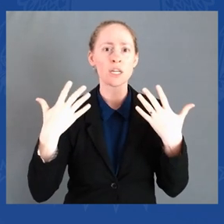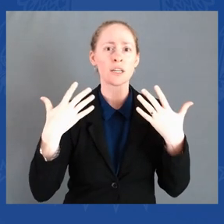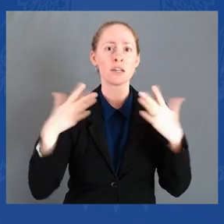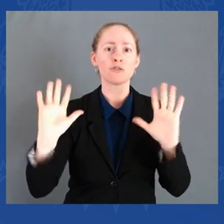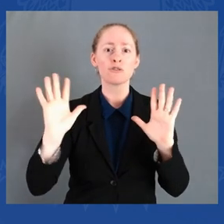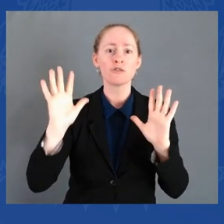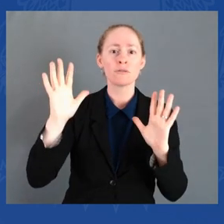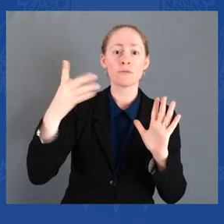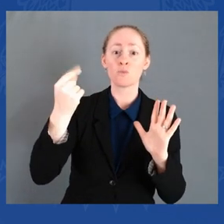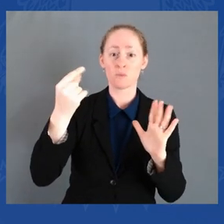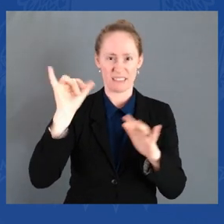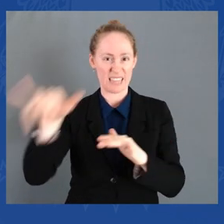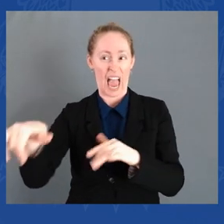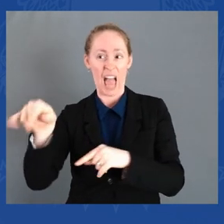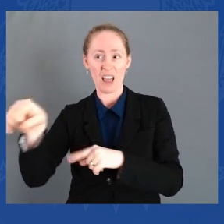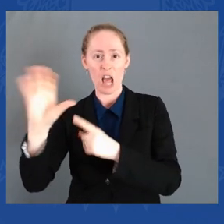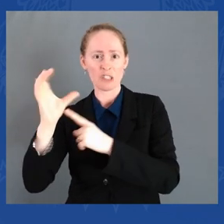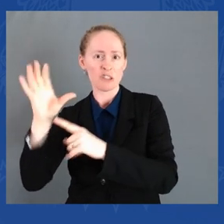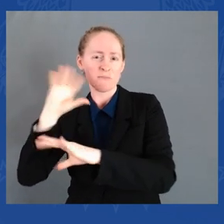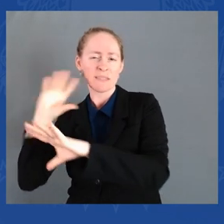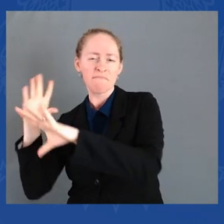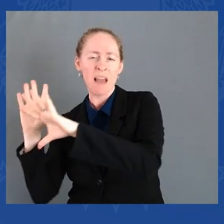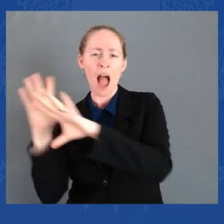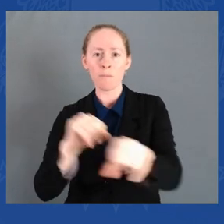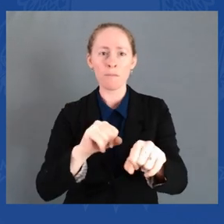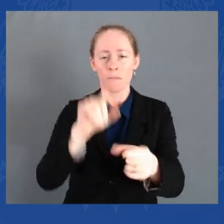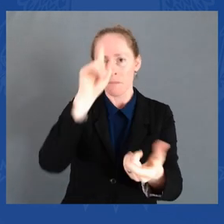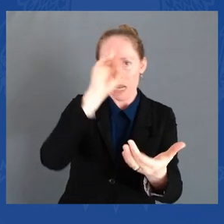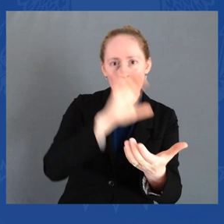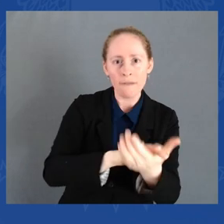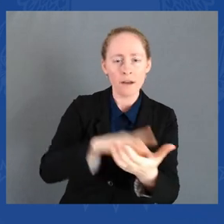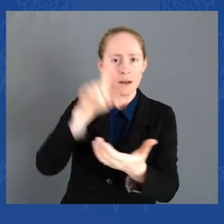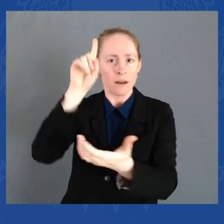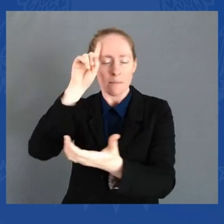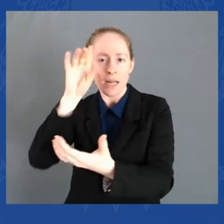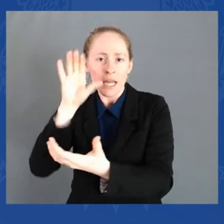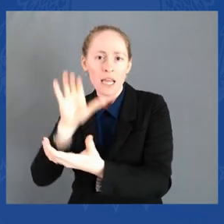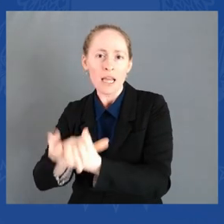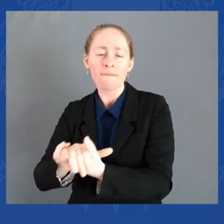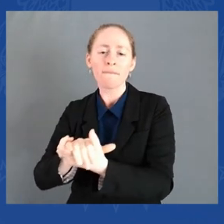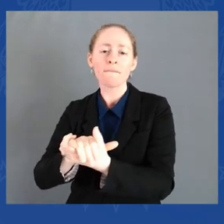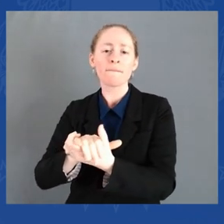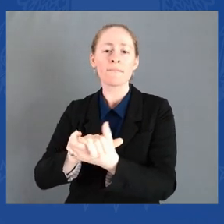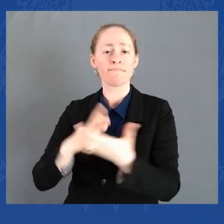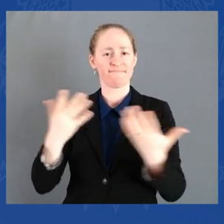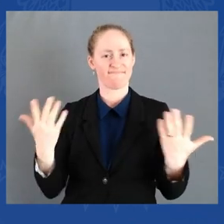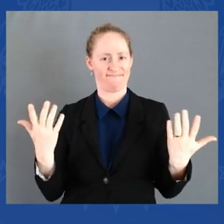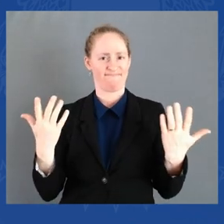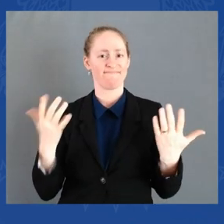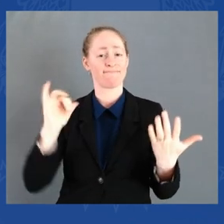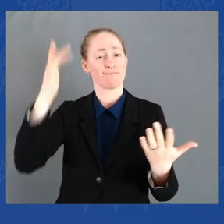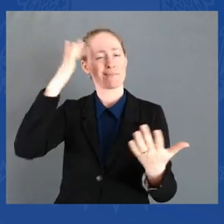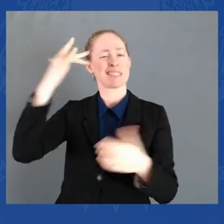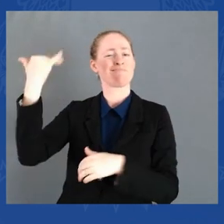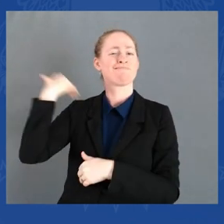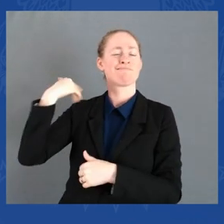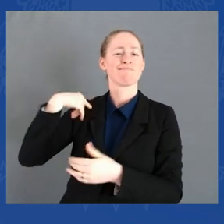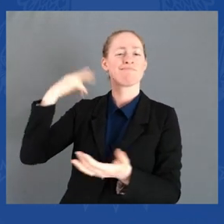many of you, I signed into law the Bipartisan COVID-19 Hate Crimes Act. And with your continued help,